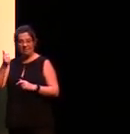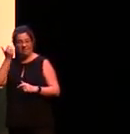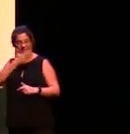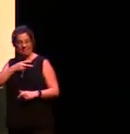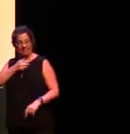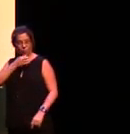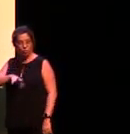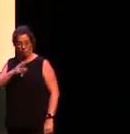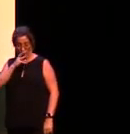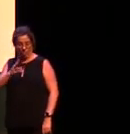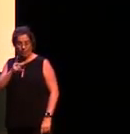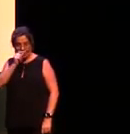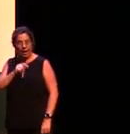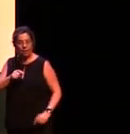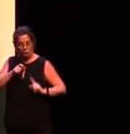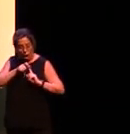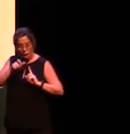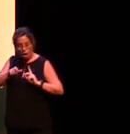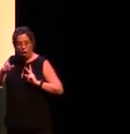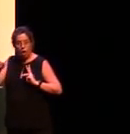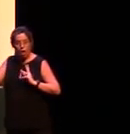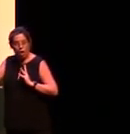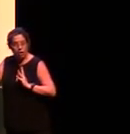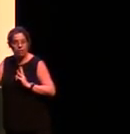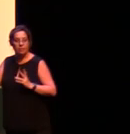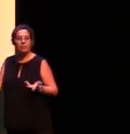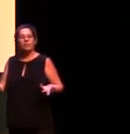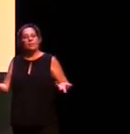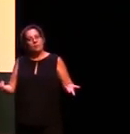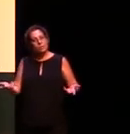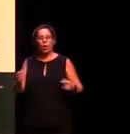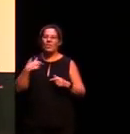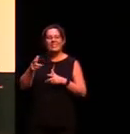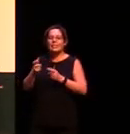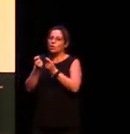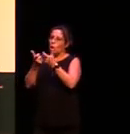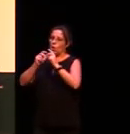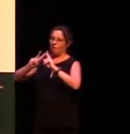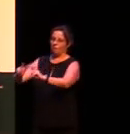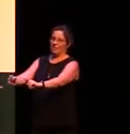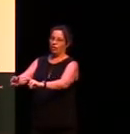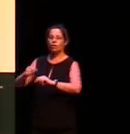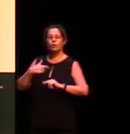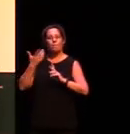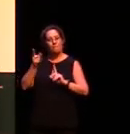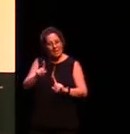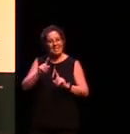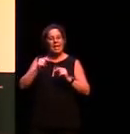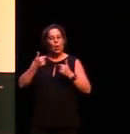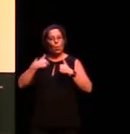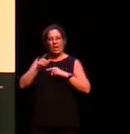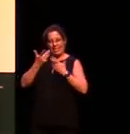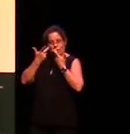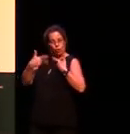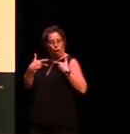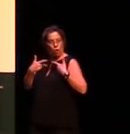now what does this mean well what it suggests is that children and this is early stage results but it suggests that children can adapt their learning to